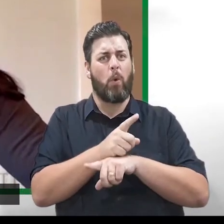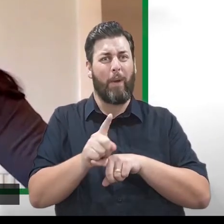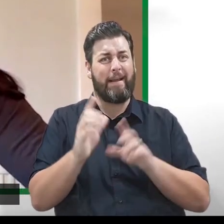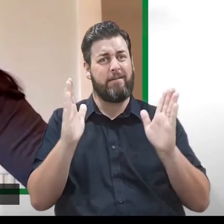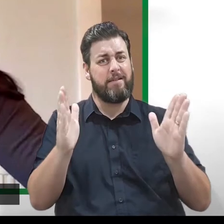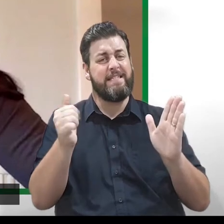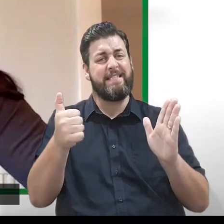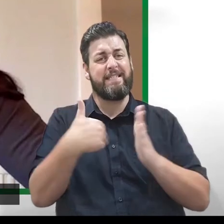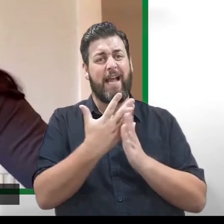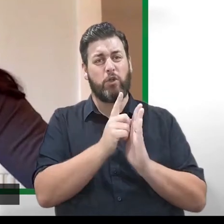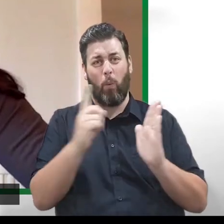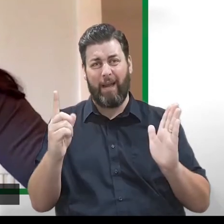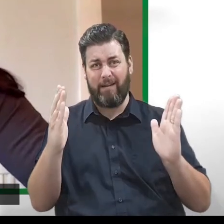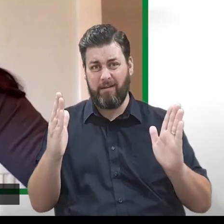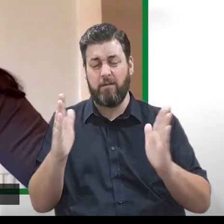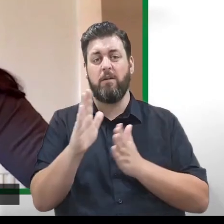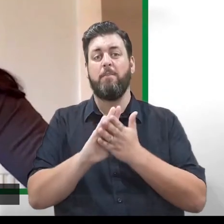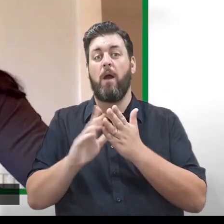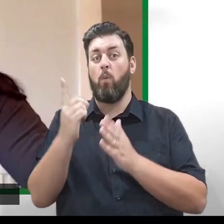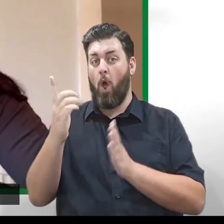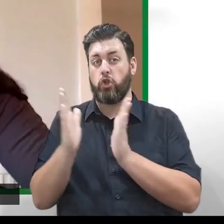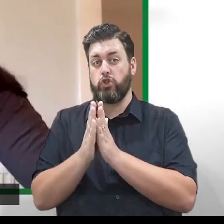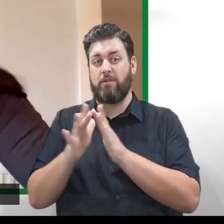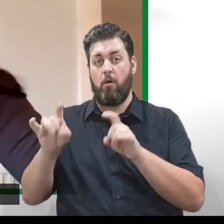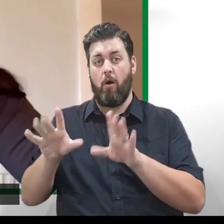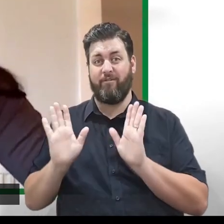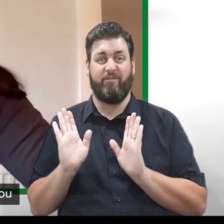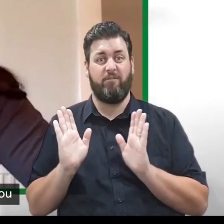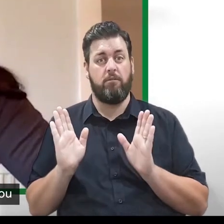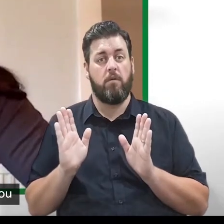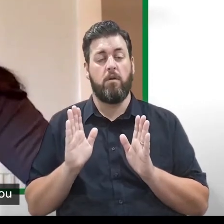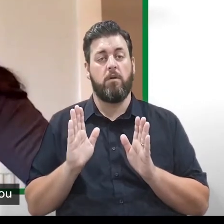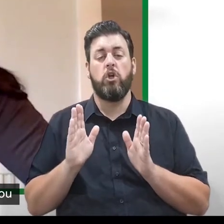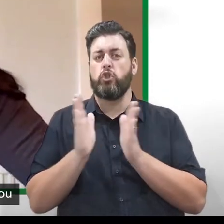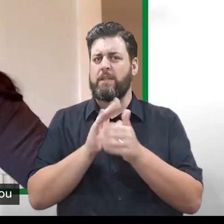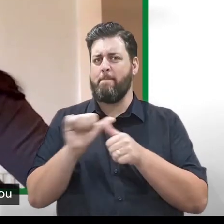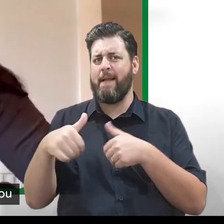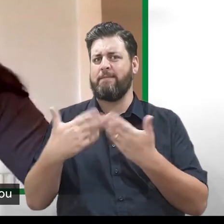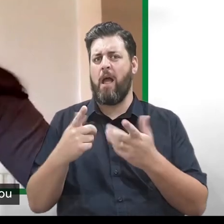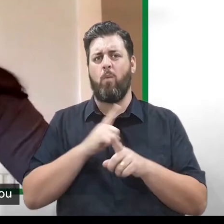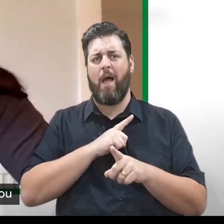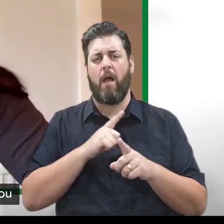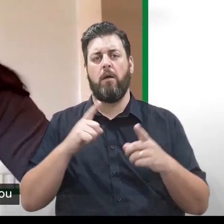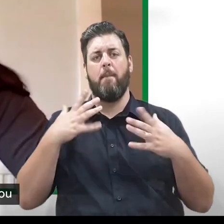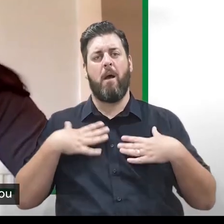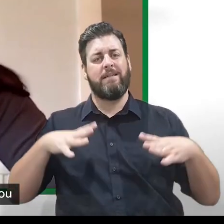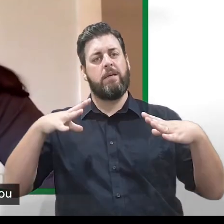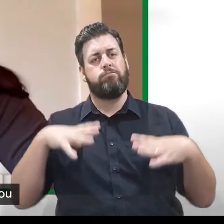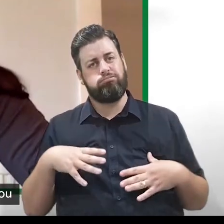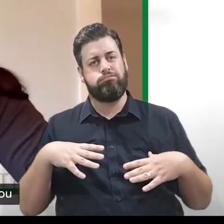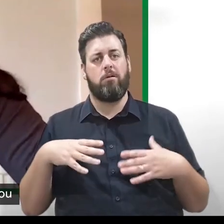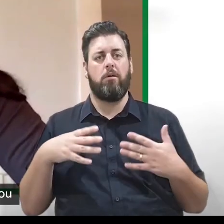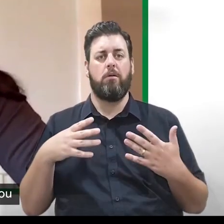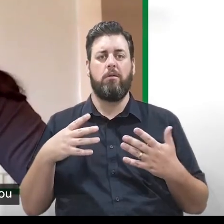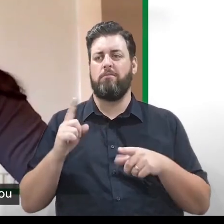unless I was competing. And so that was always the best day of the week, just letting my body relax and going and catching up with family and friends.